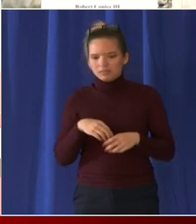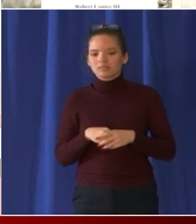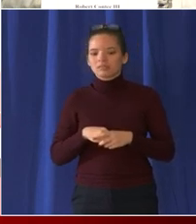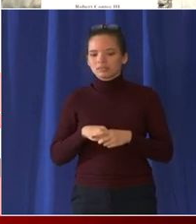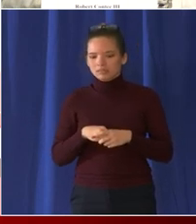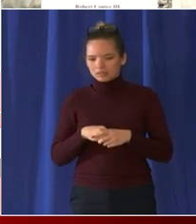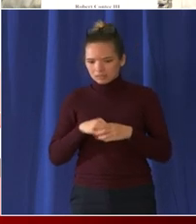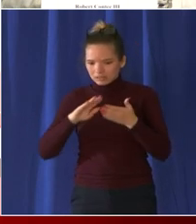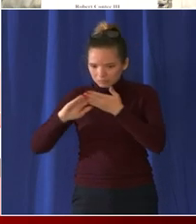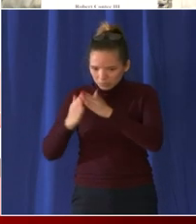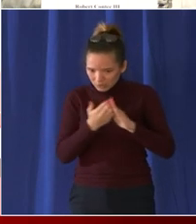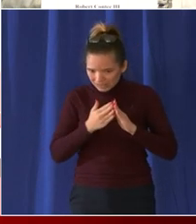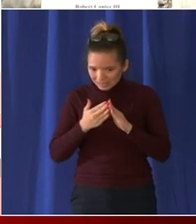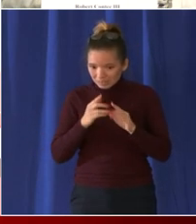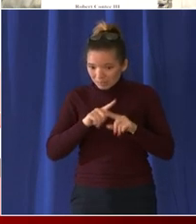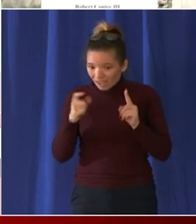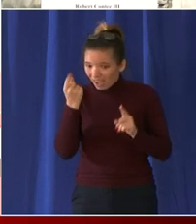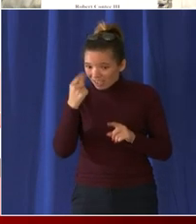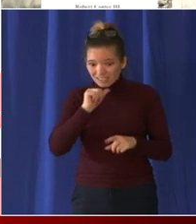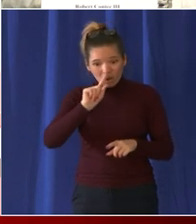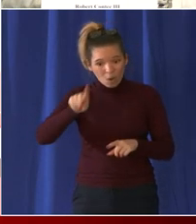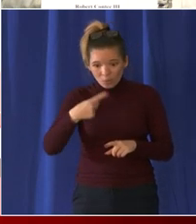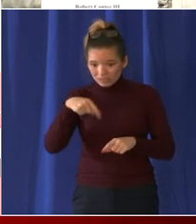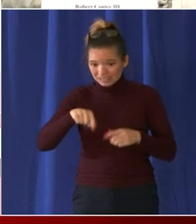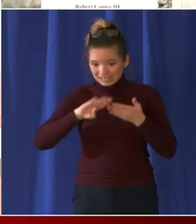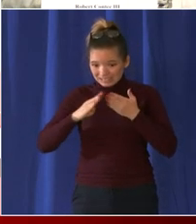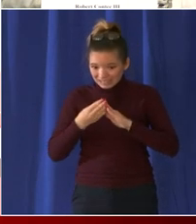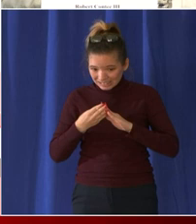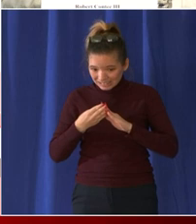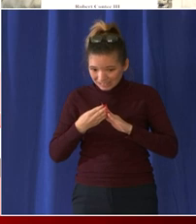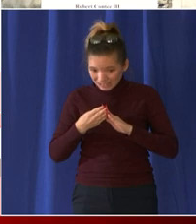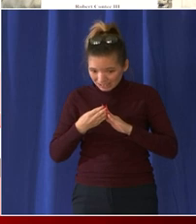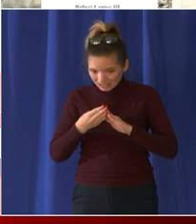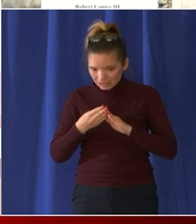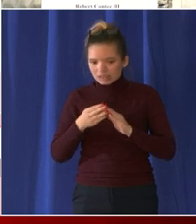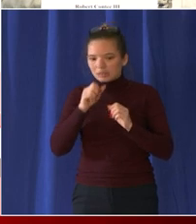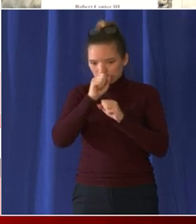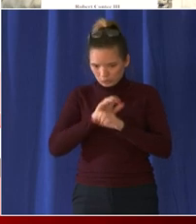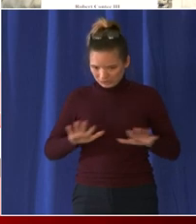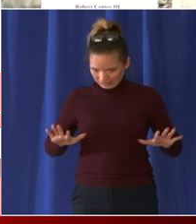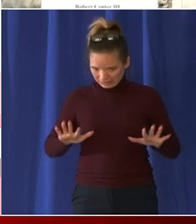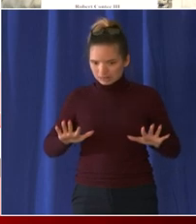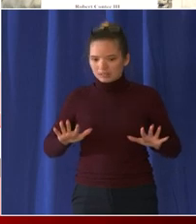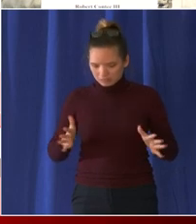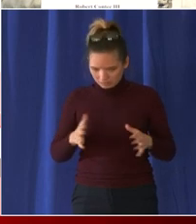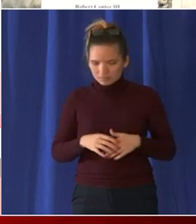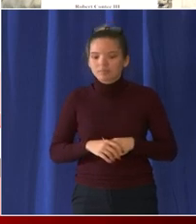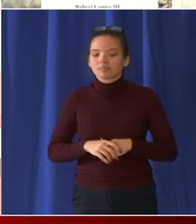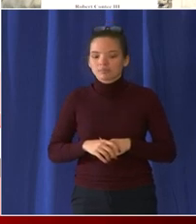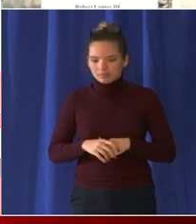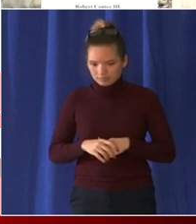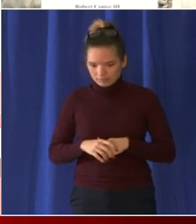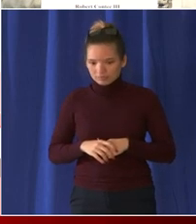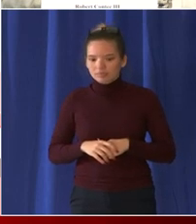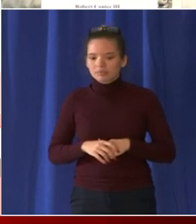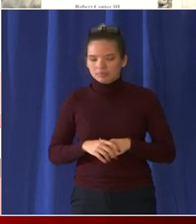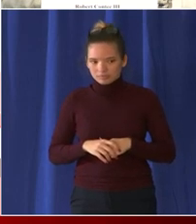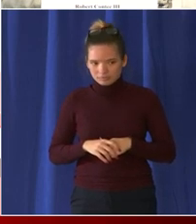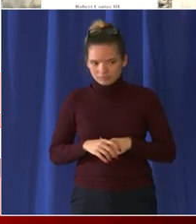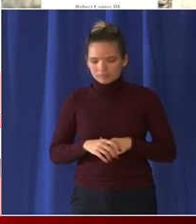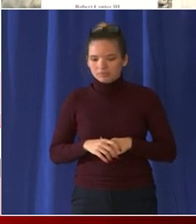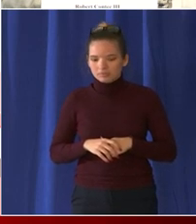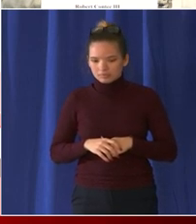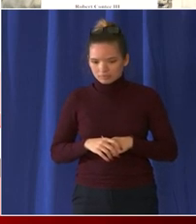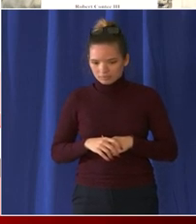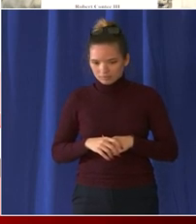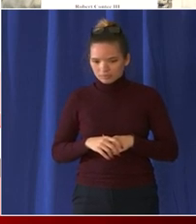but more importantly protecting the democracy of this country and i'll really conclude with uh what the mayor ended on uh just to echo that as we